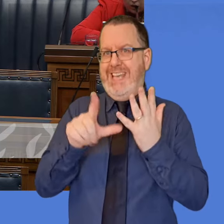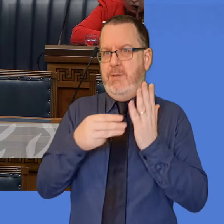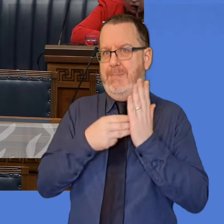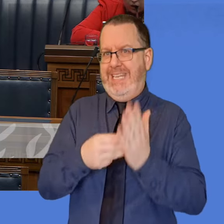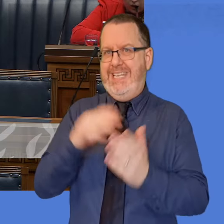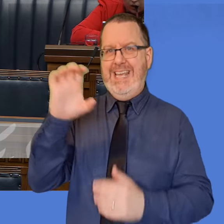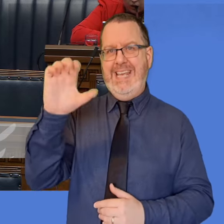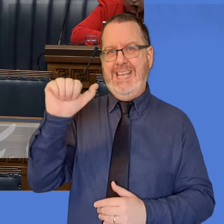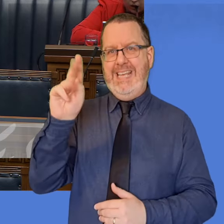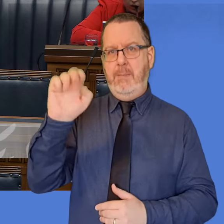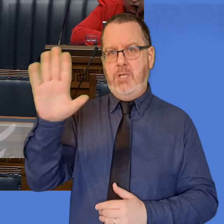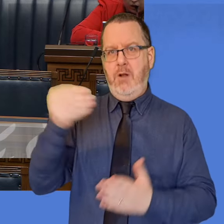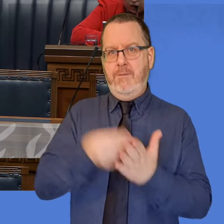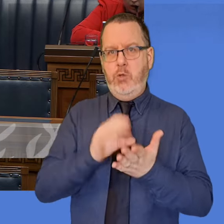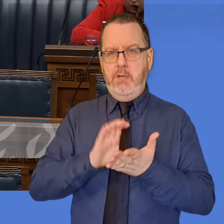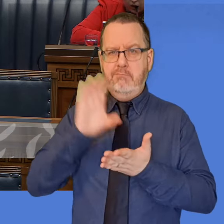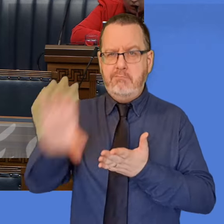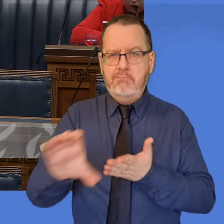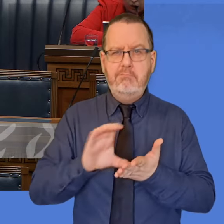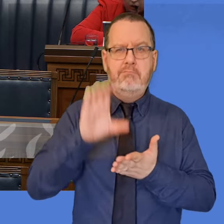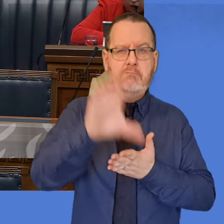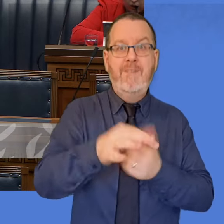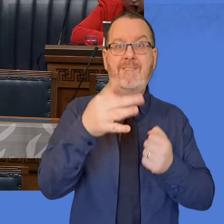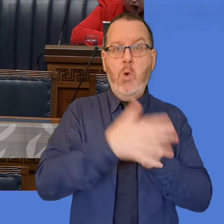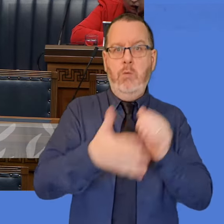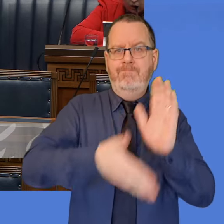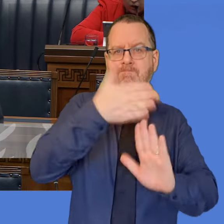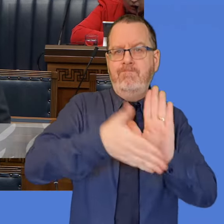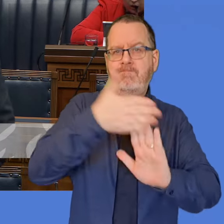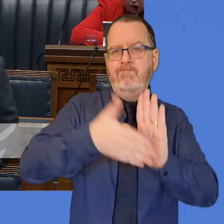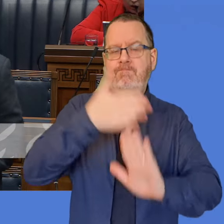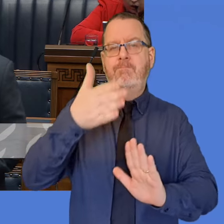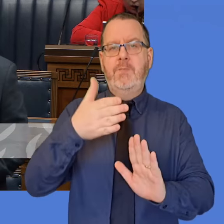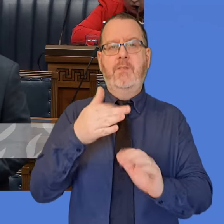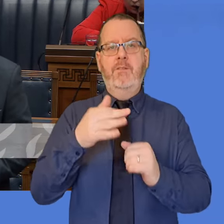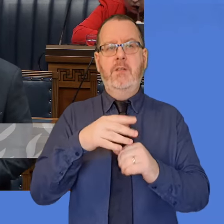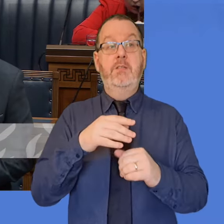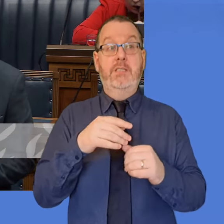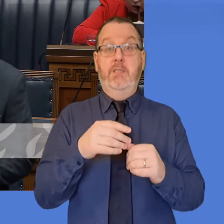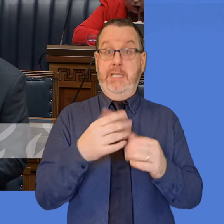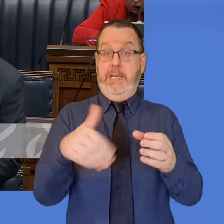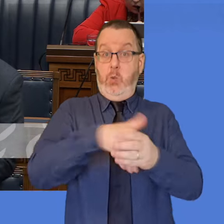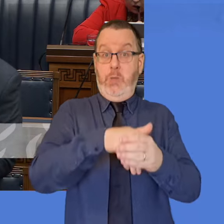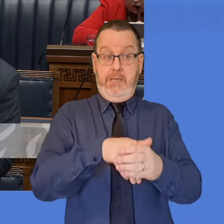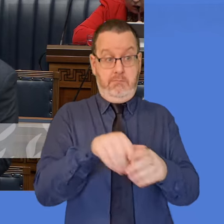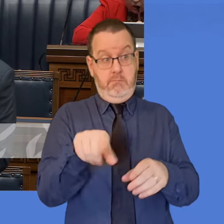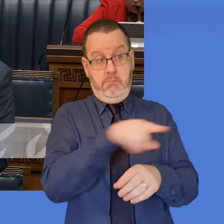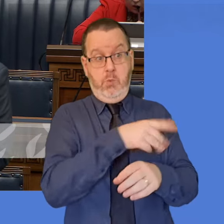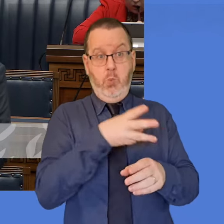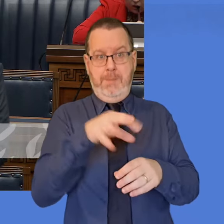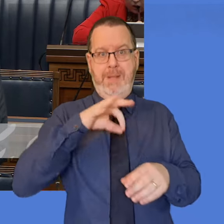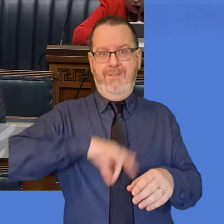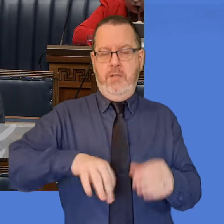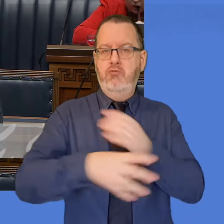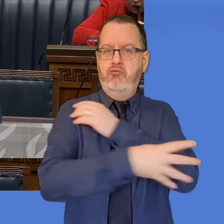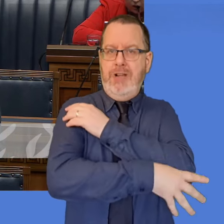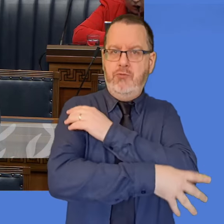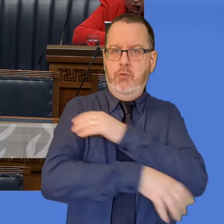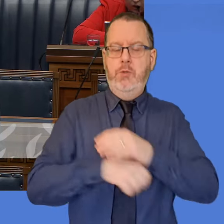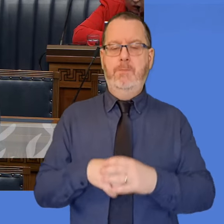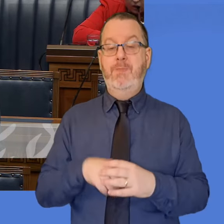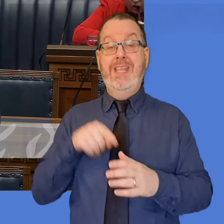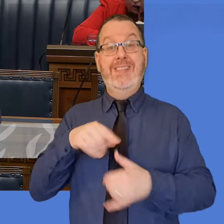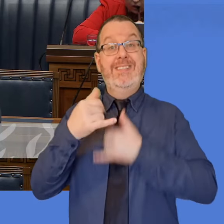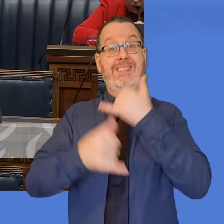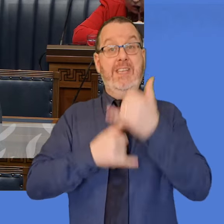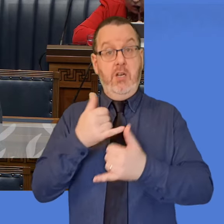benefit grassroots clubs. In terms of funding paid this year to the sports governing bodies and, by way of comparison, across some of the sports governing